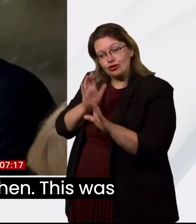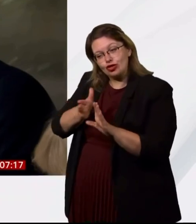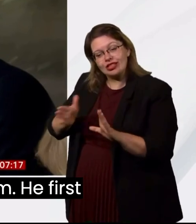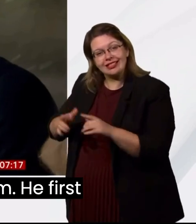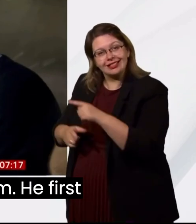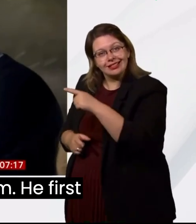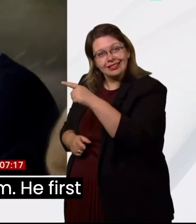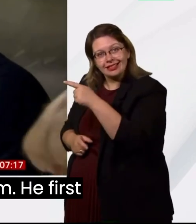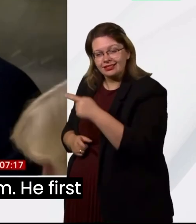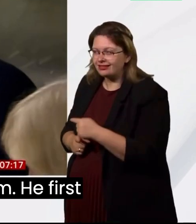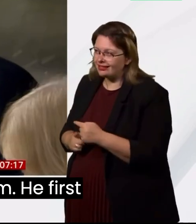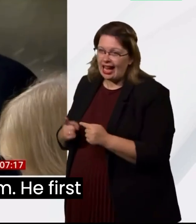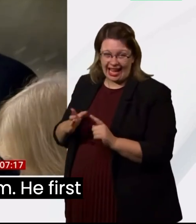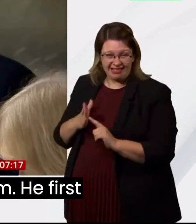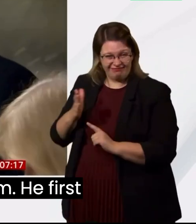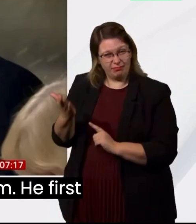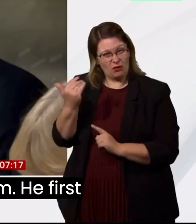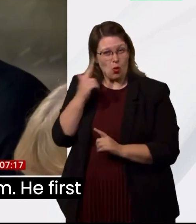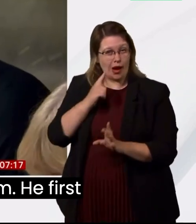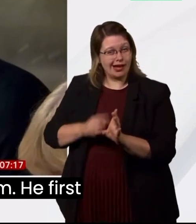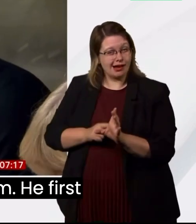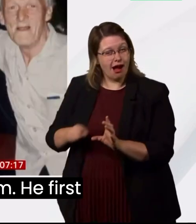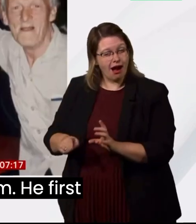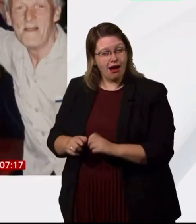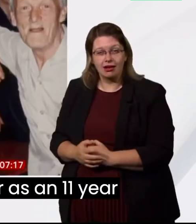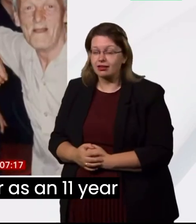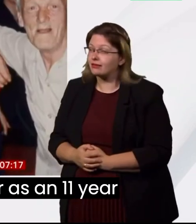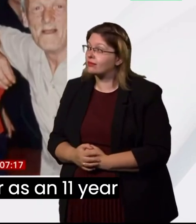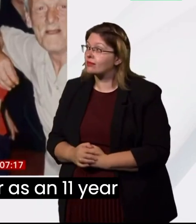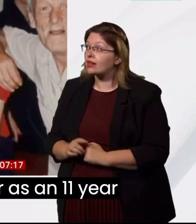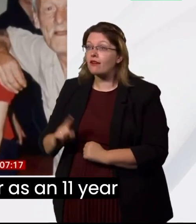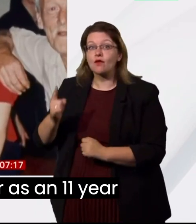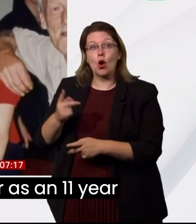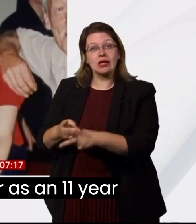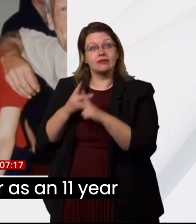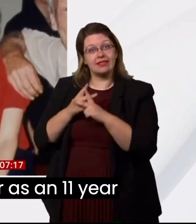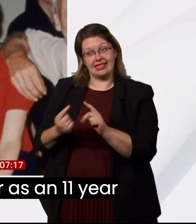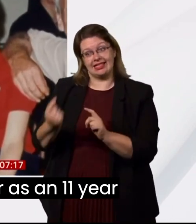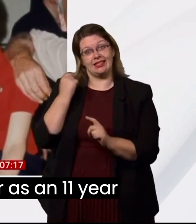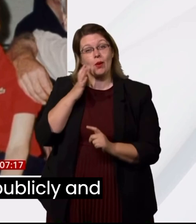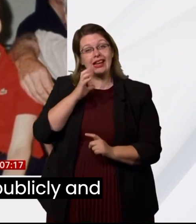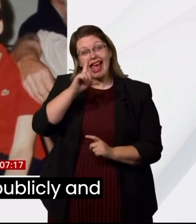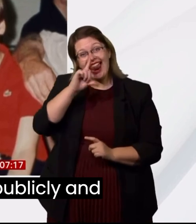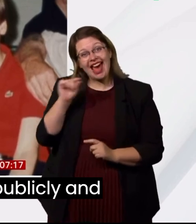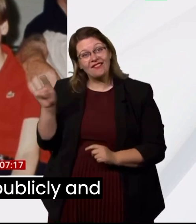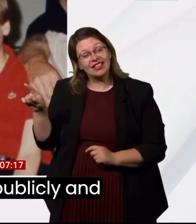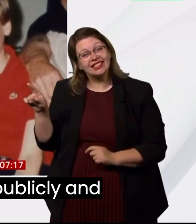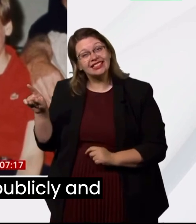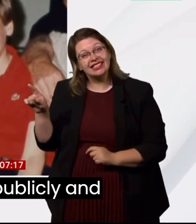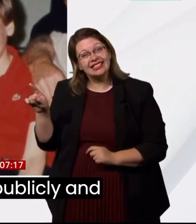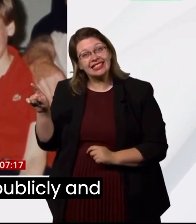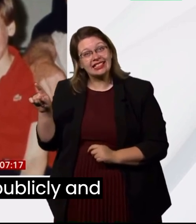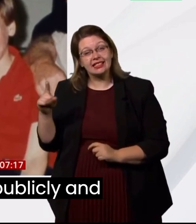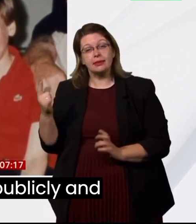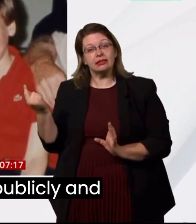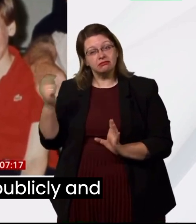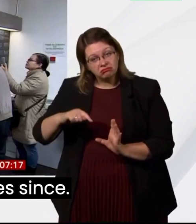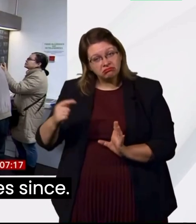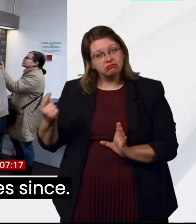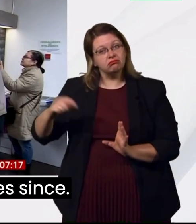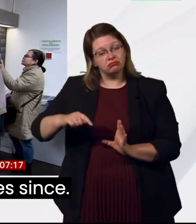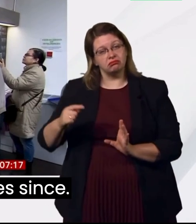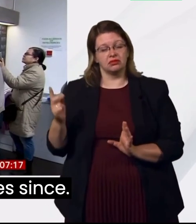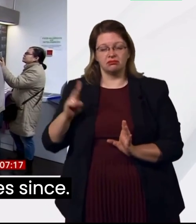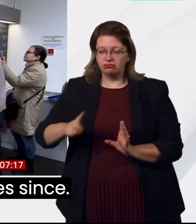was familiar territory for him. He first came here with his mother as an 11-year-old and has been back publicly and